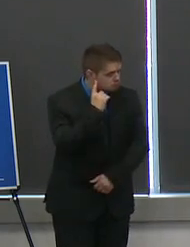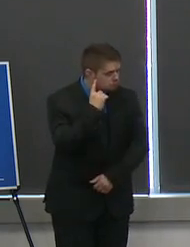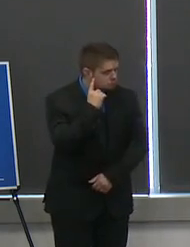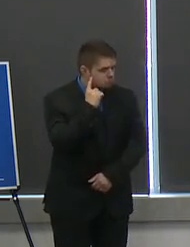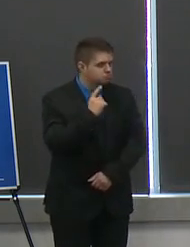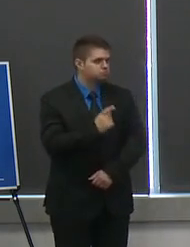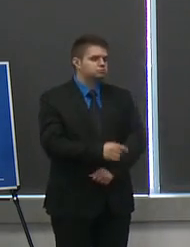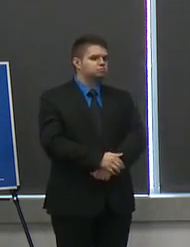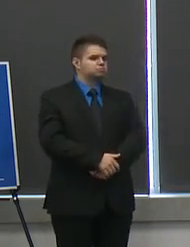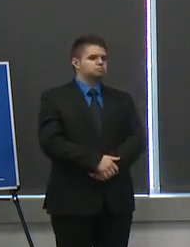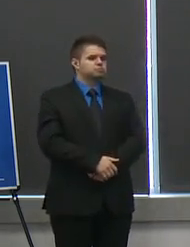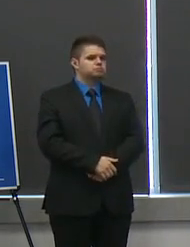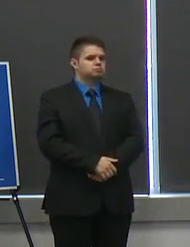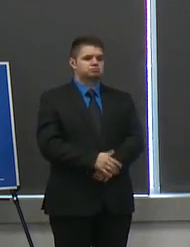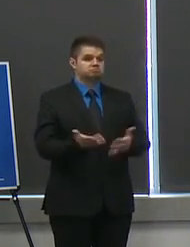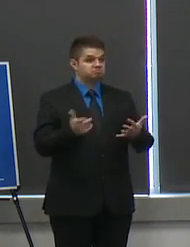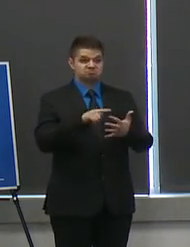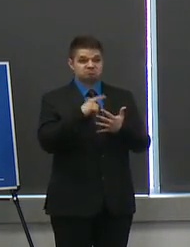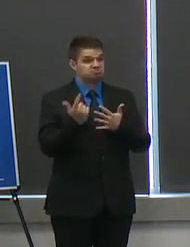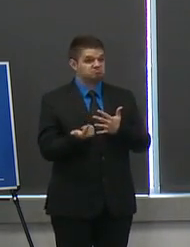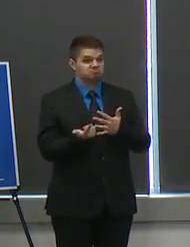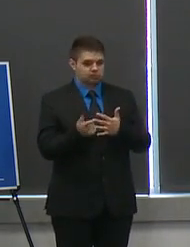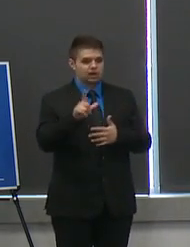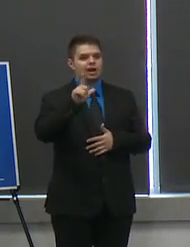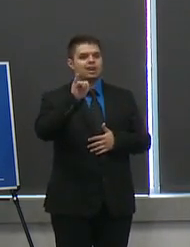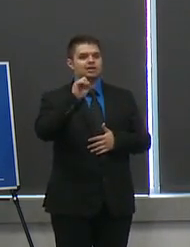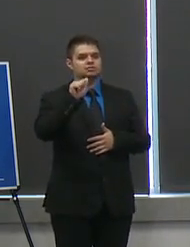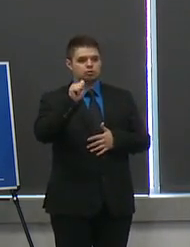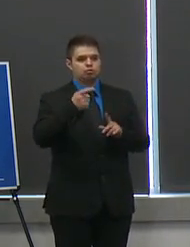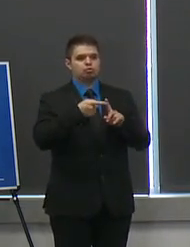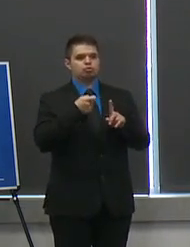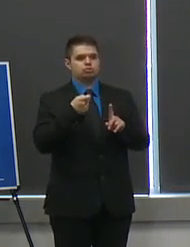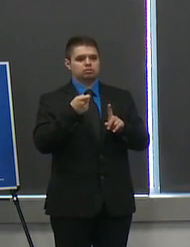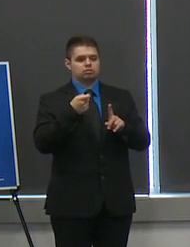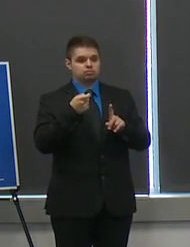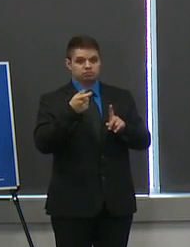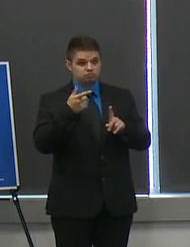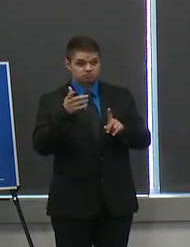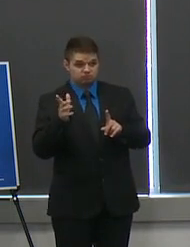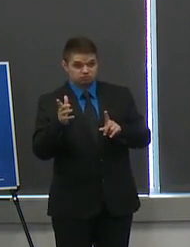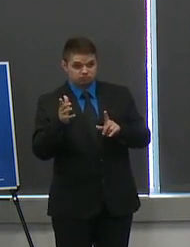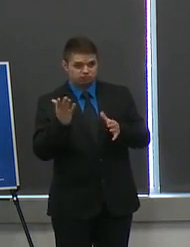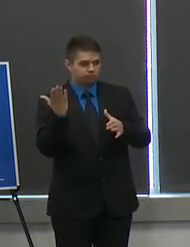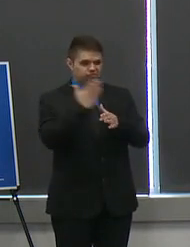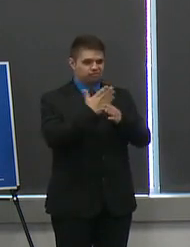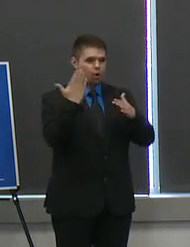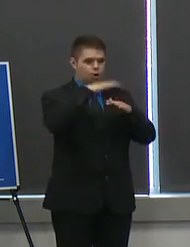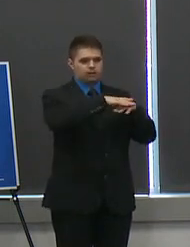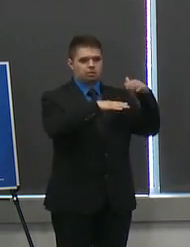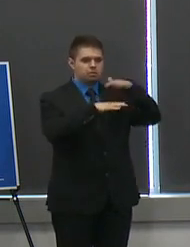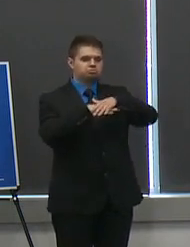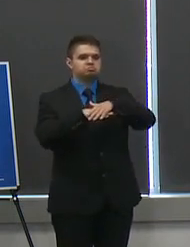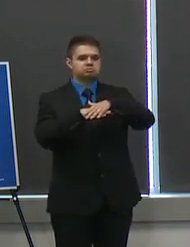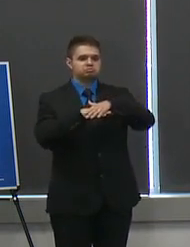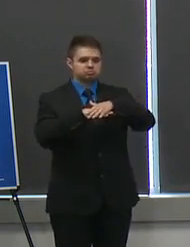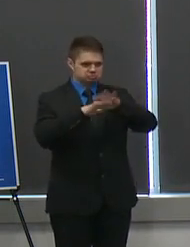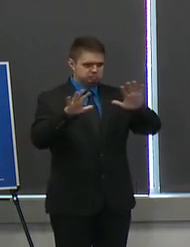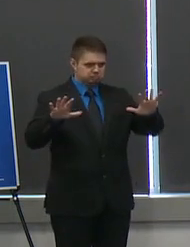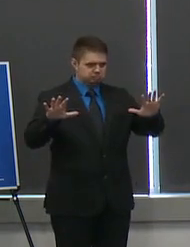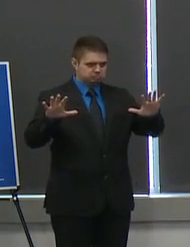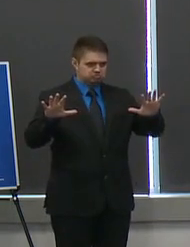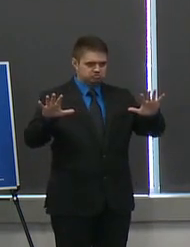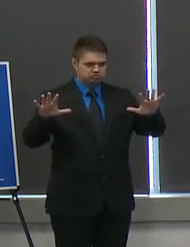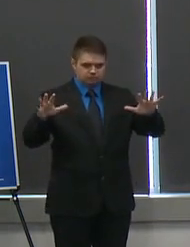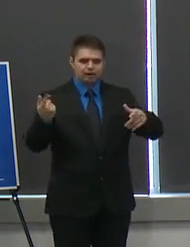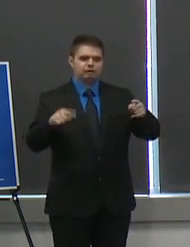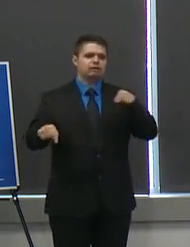all right let's try uh lisa bay like the coin yeah i'm sorry oh i shut back for a second go ahead okay well this